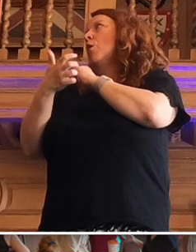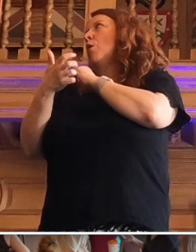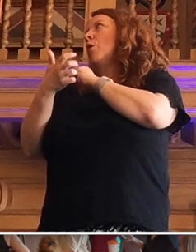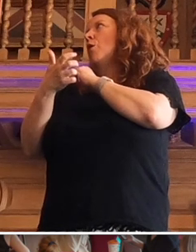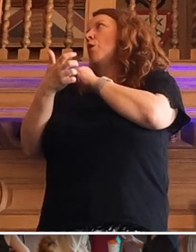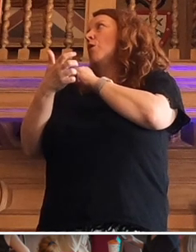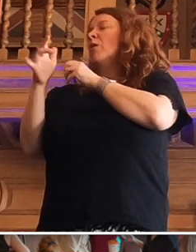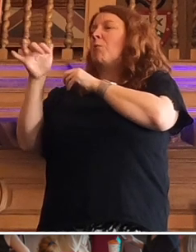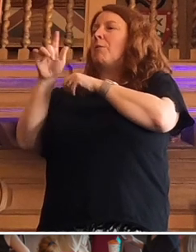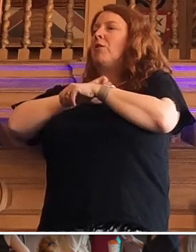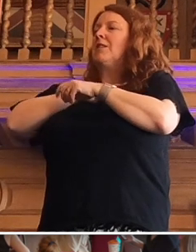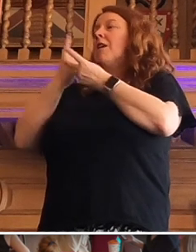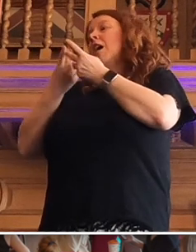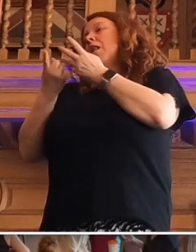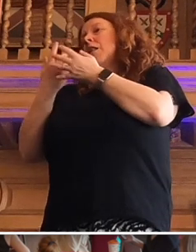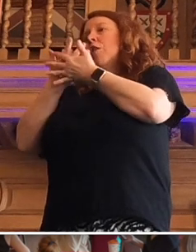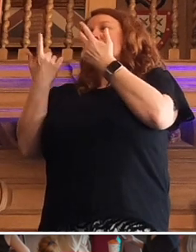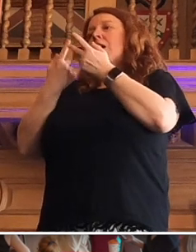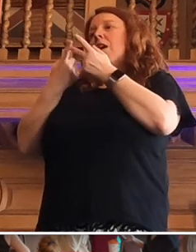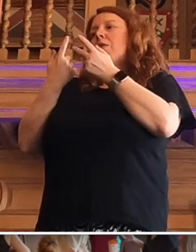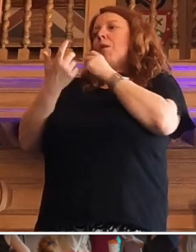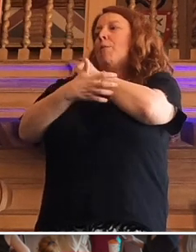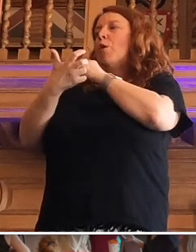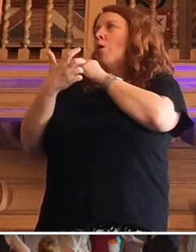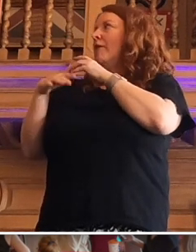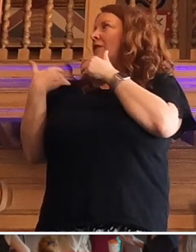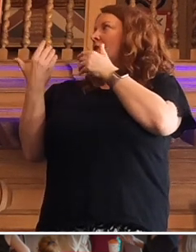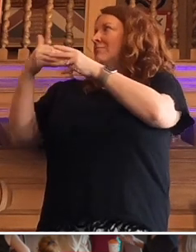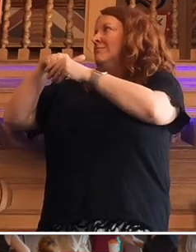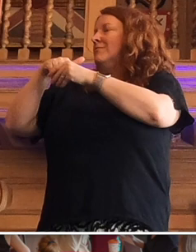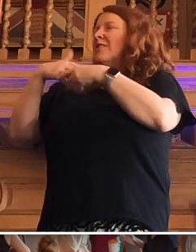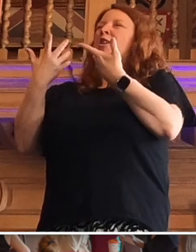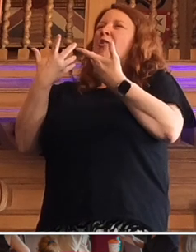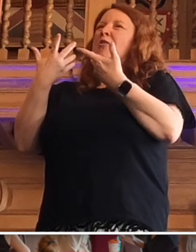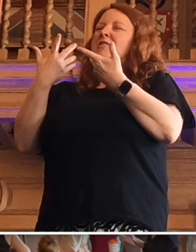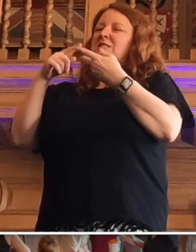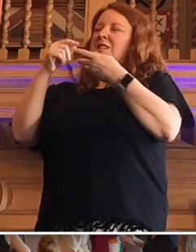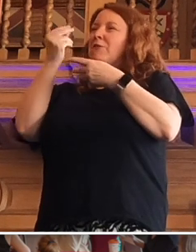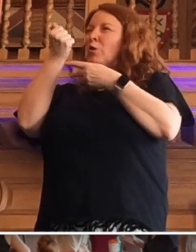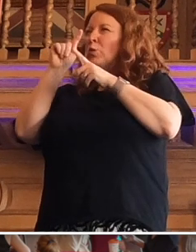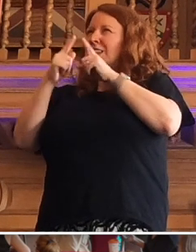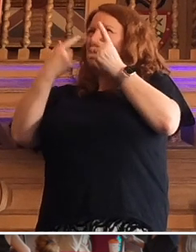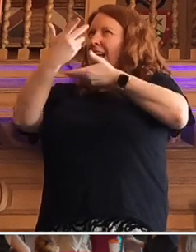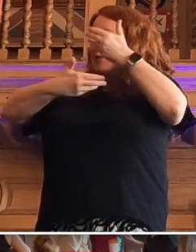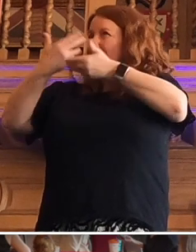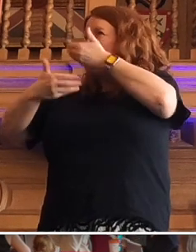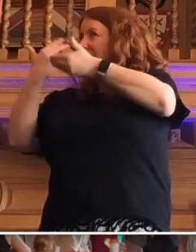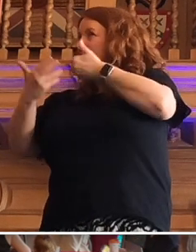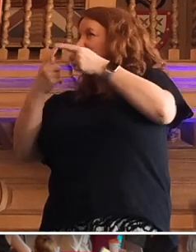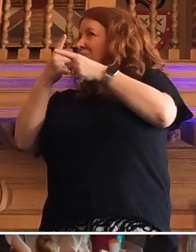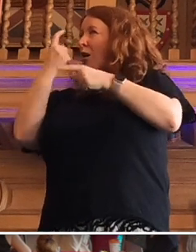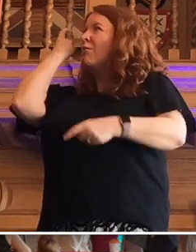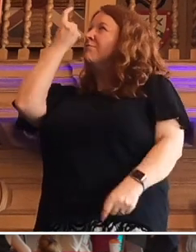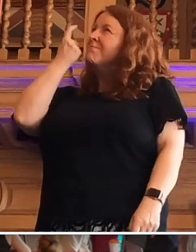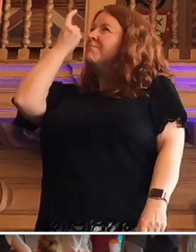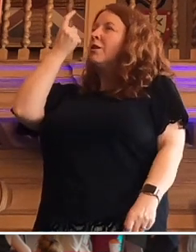that's four different explanations. That's another way of saying I don't know the answer. But I think it's quite important to try